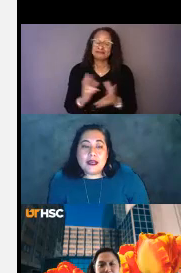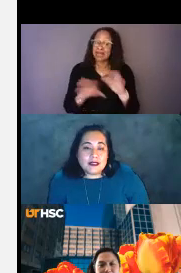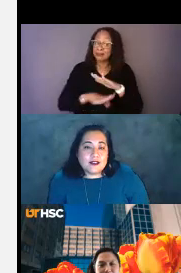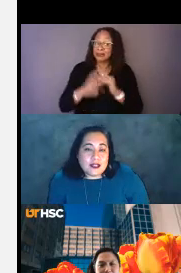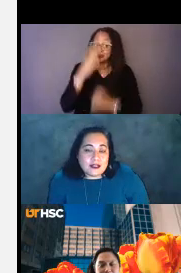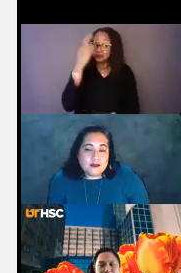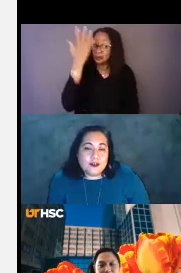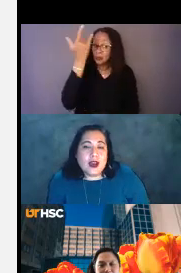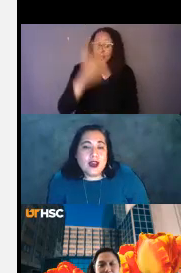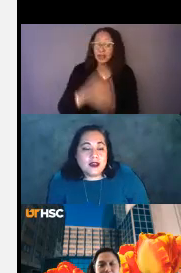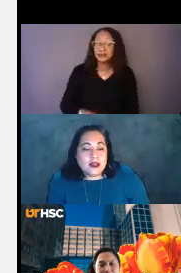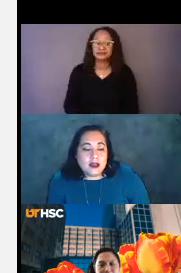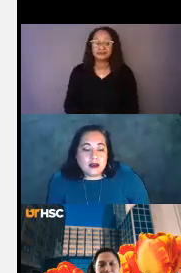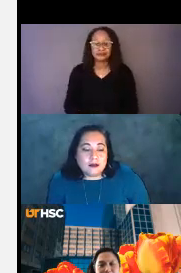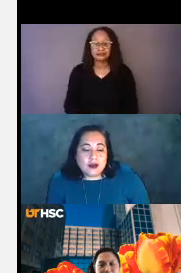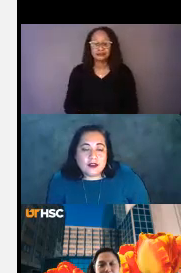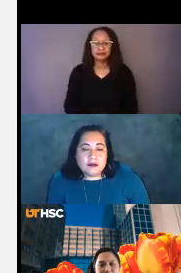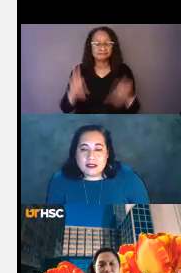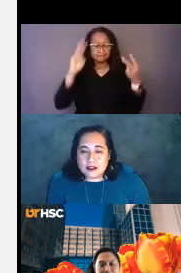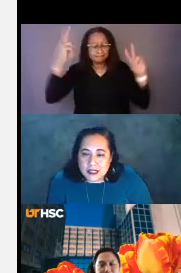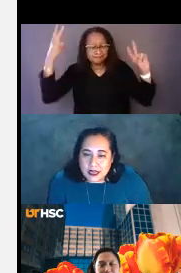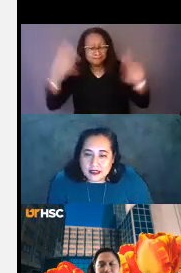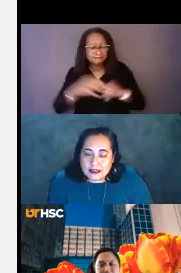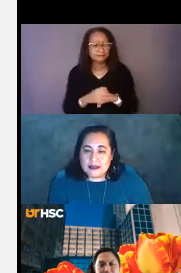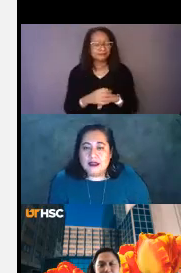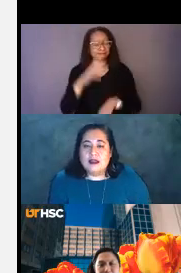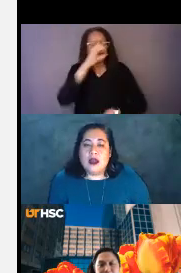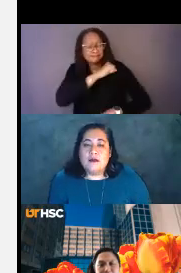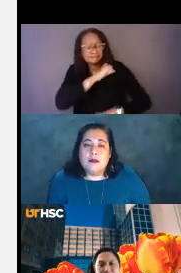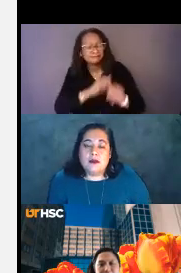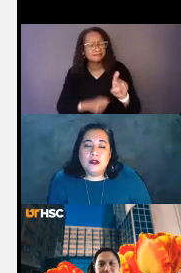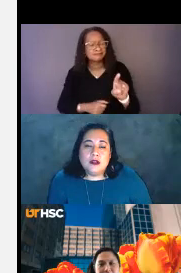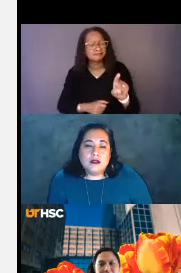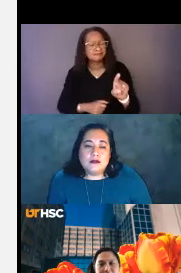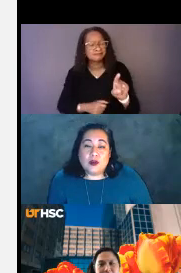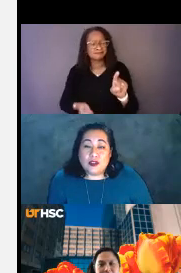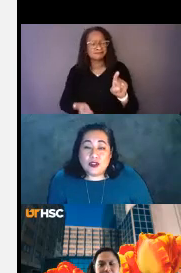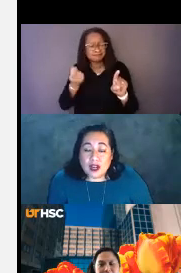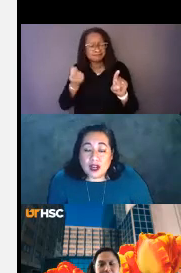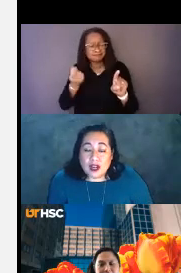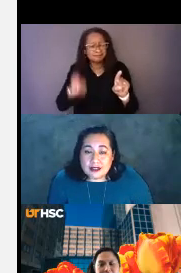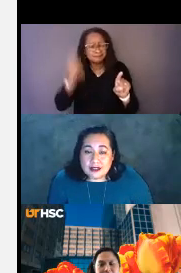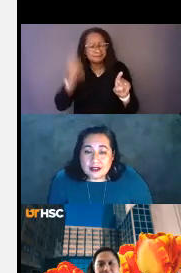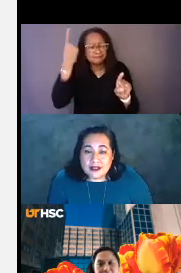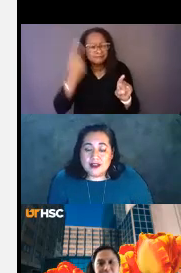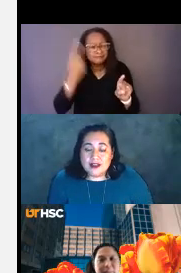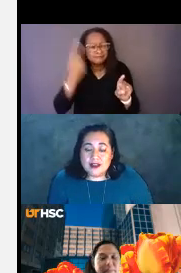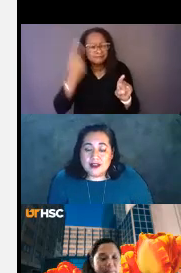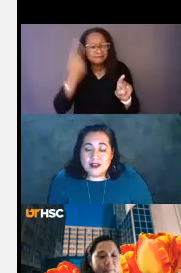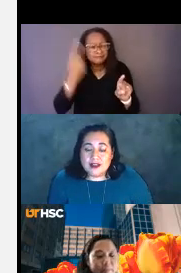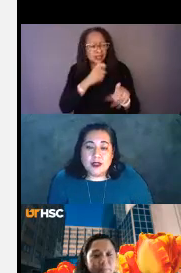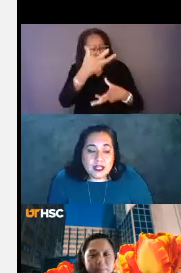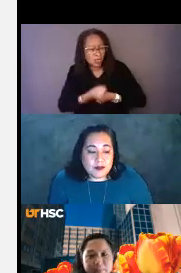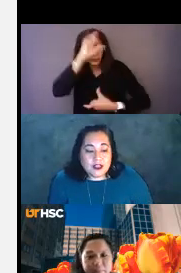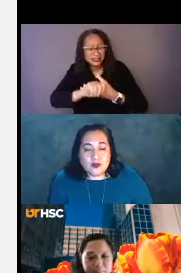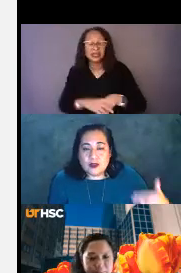basic reason for why there's misunderstandings and why people don't trust and don't believe.